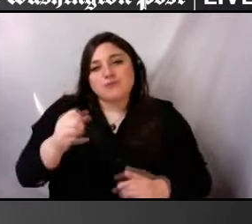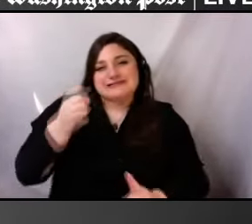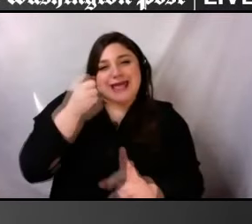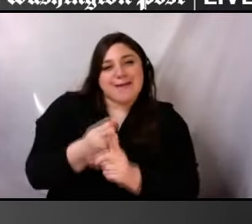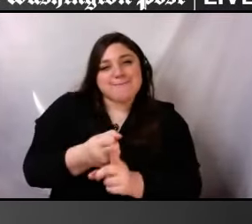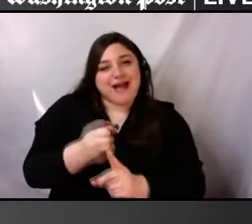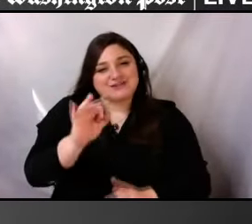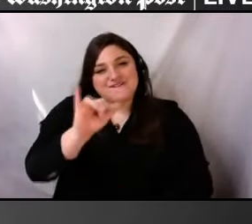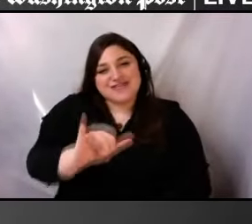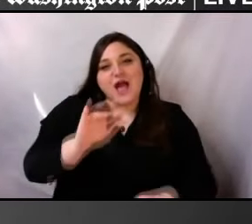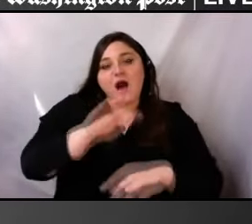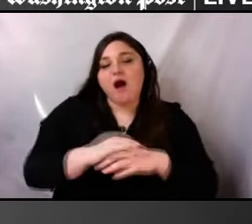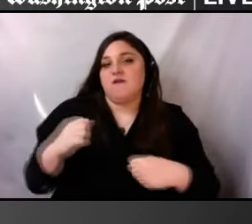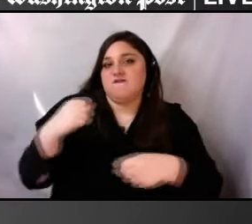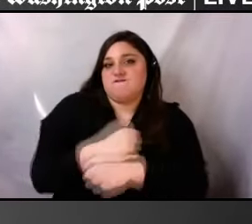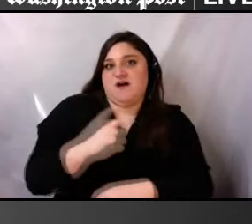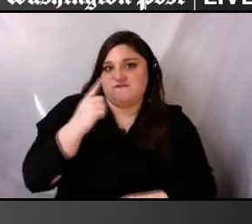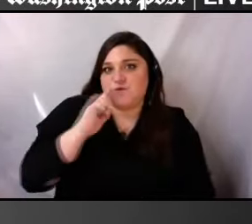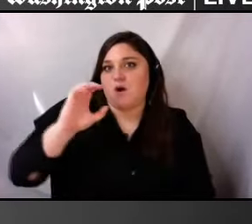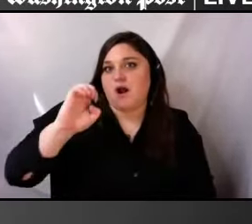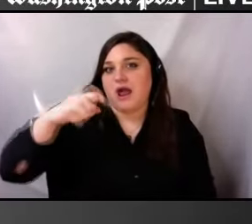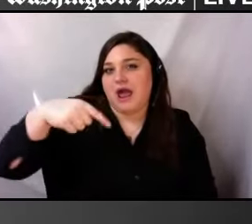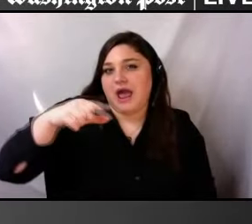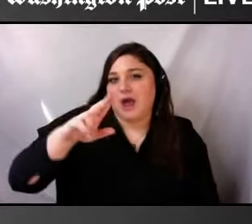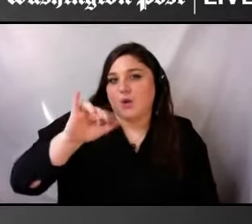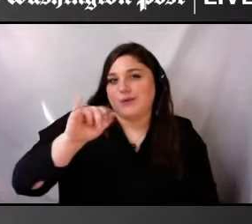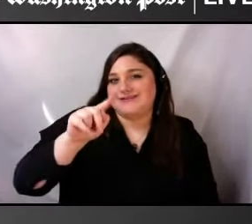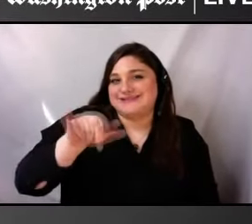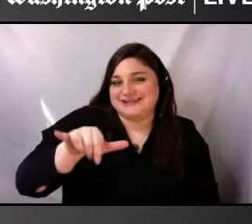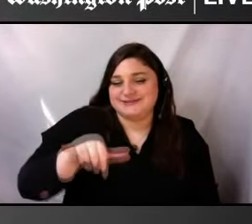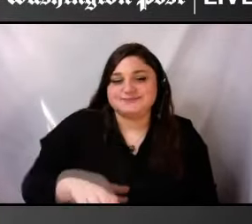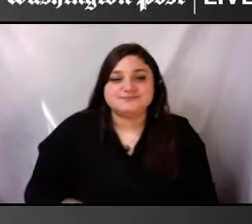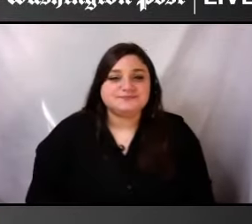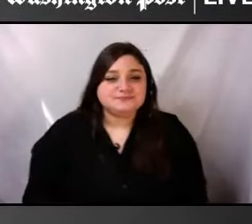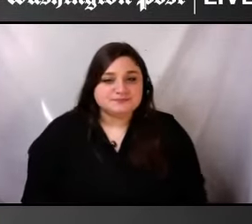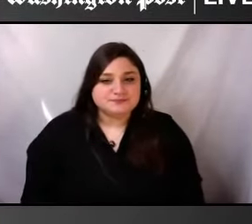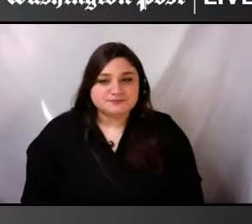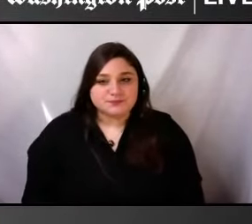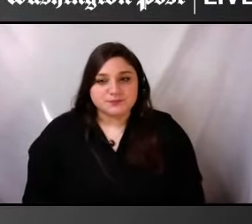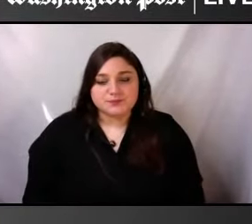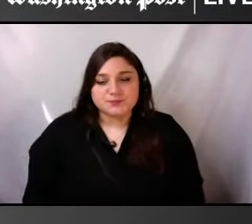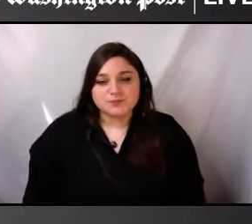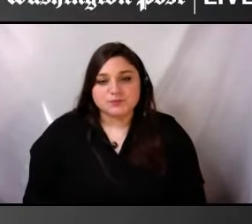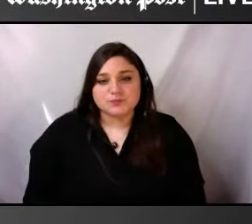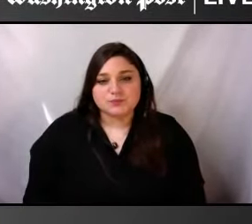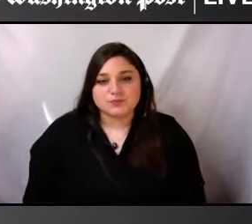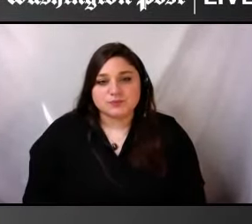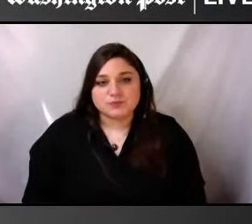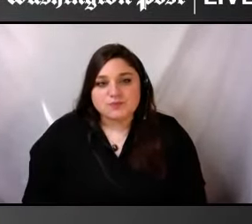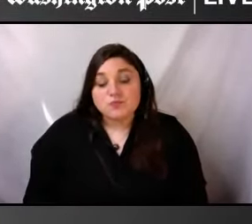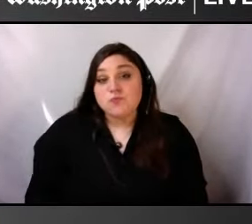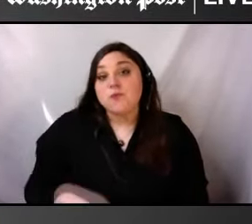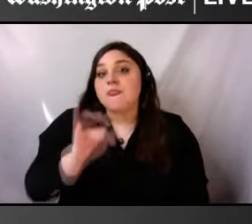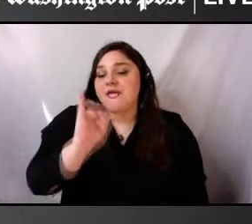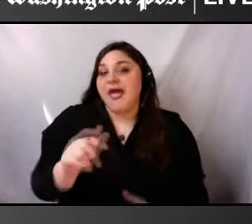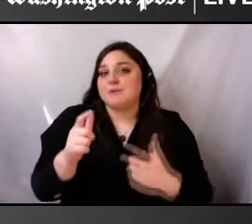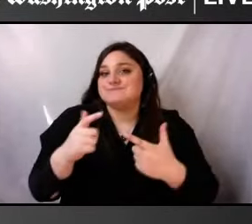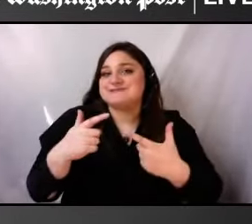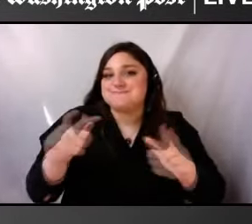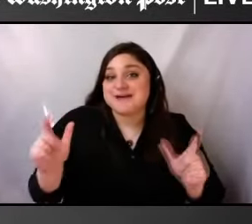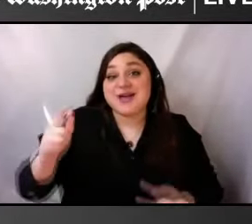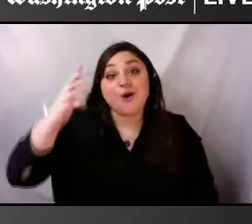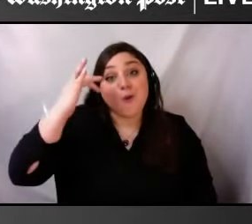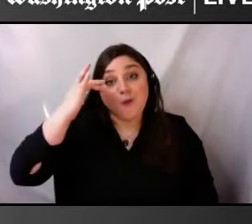Yes. Well, that's, that's the big thing. Crip Camp really did bring, um, a movement that honestly, you know, has been